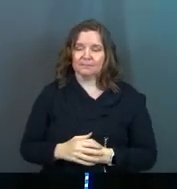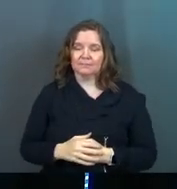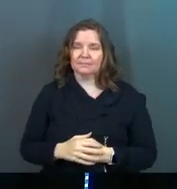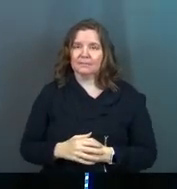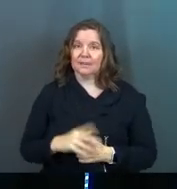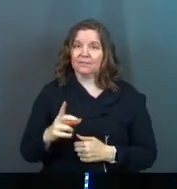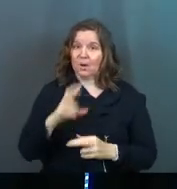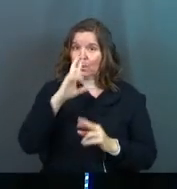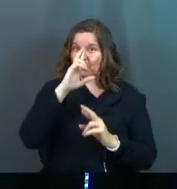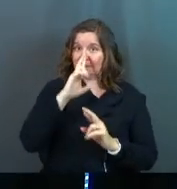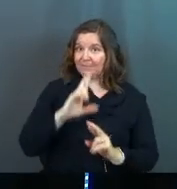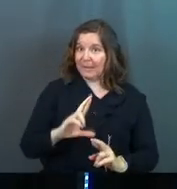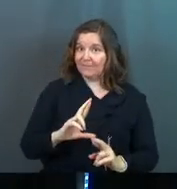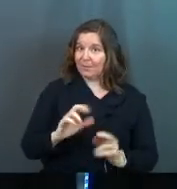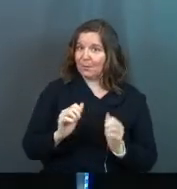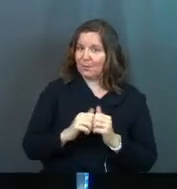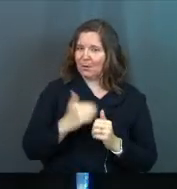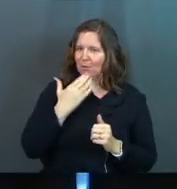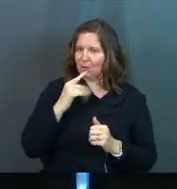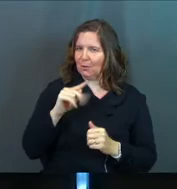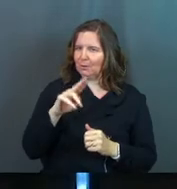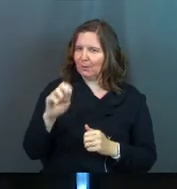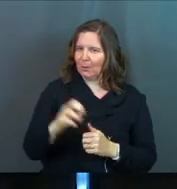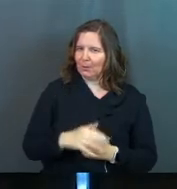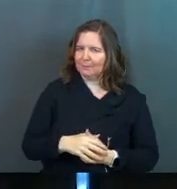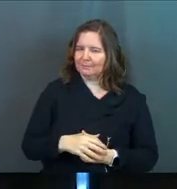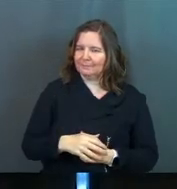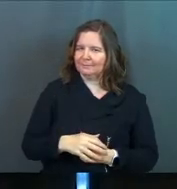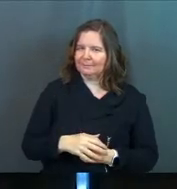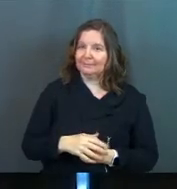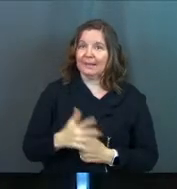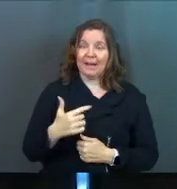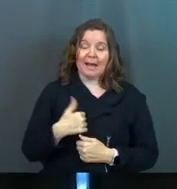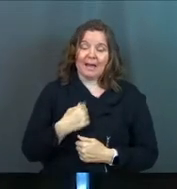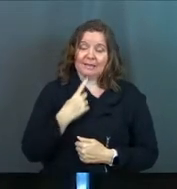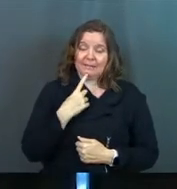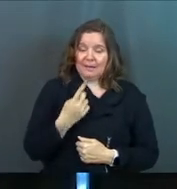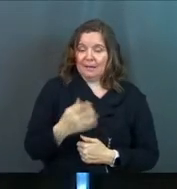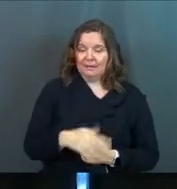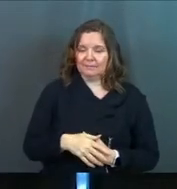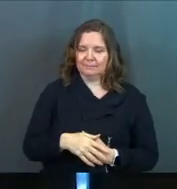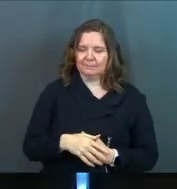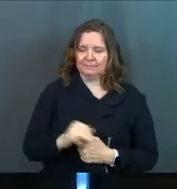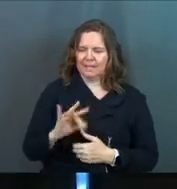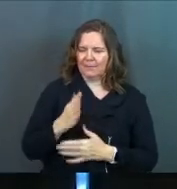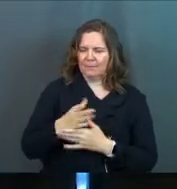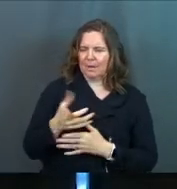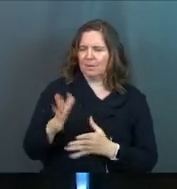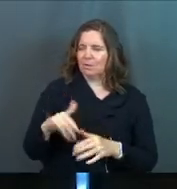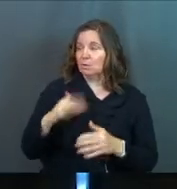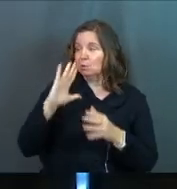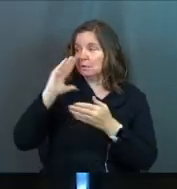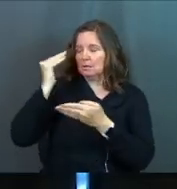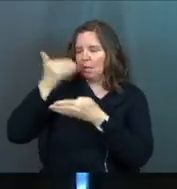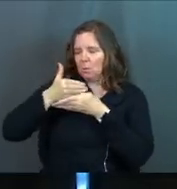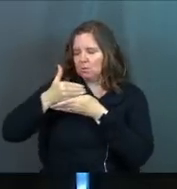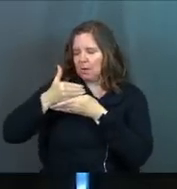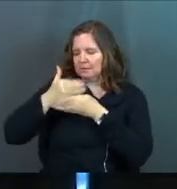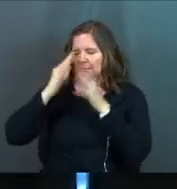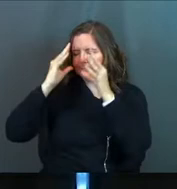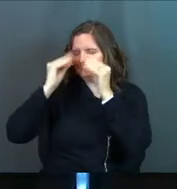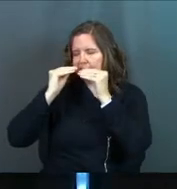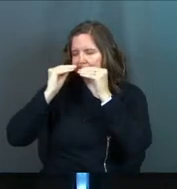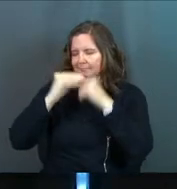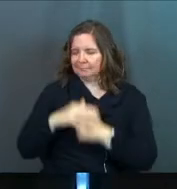very respectfully with good tone, I just said, you know, if it bothers you so much, you could just shut your eyes.